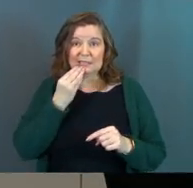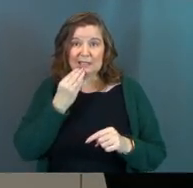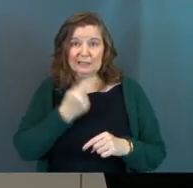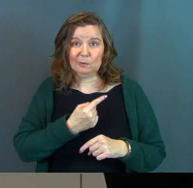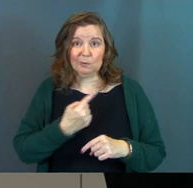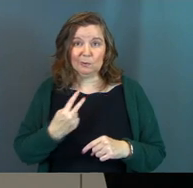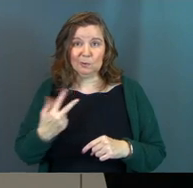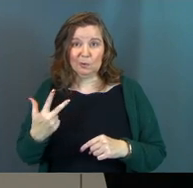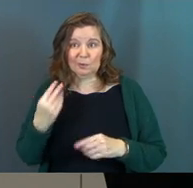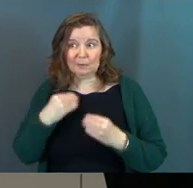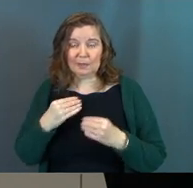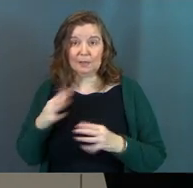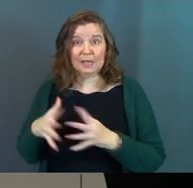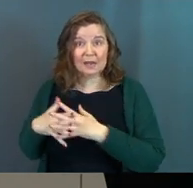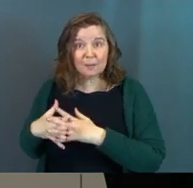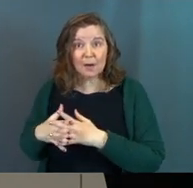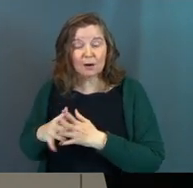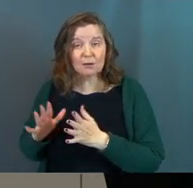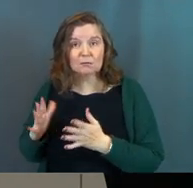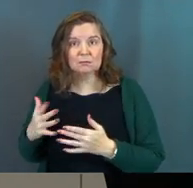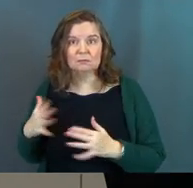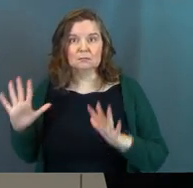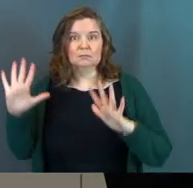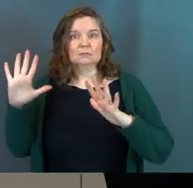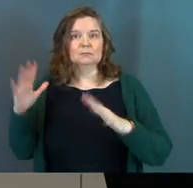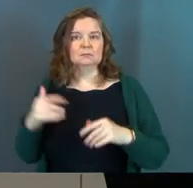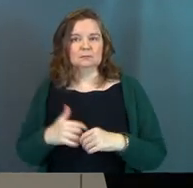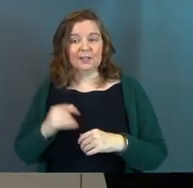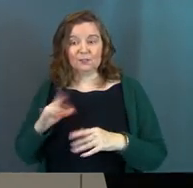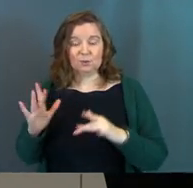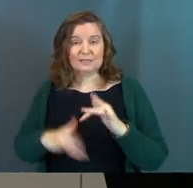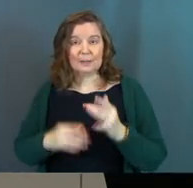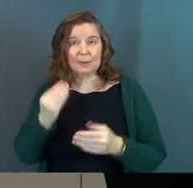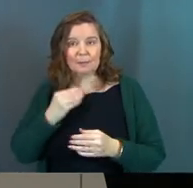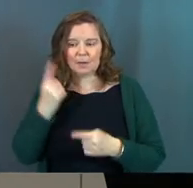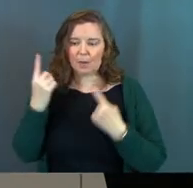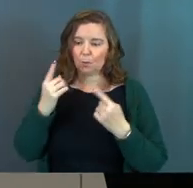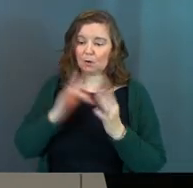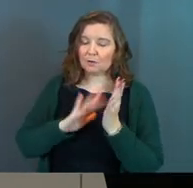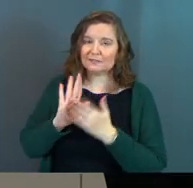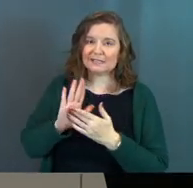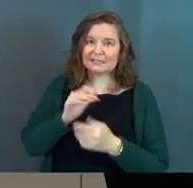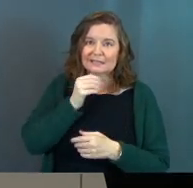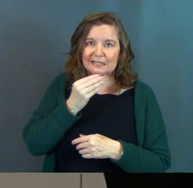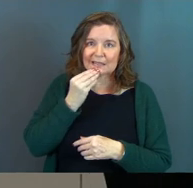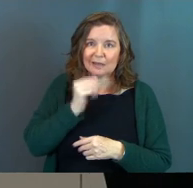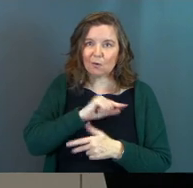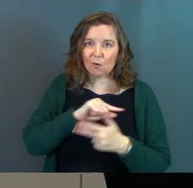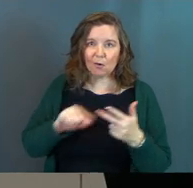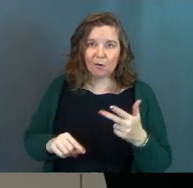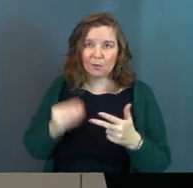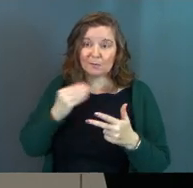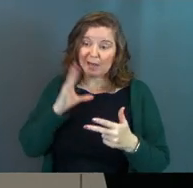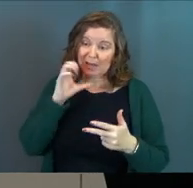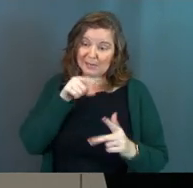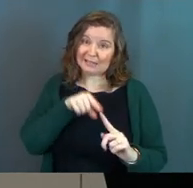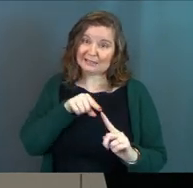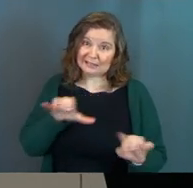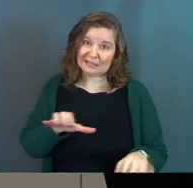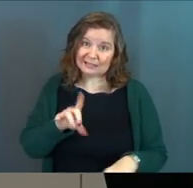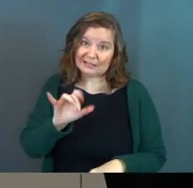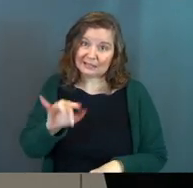In America, that's a scandal. You skipped a meal. I wonder if Jesus skipped a meal. I'm guessing he did.